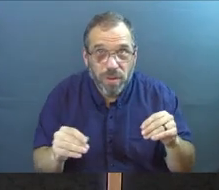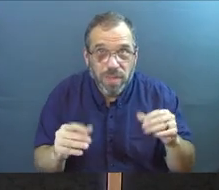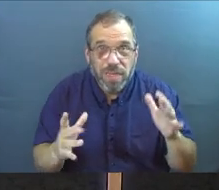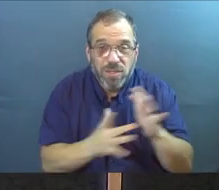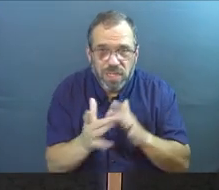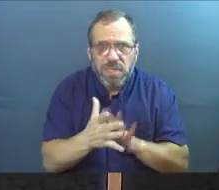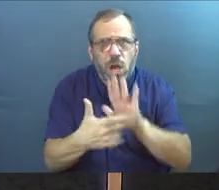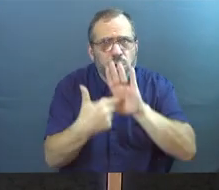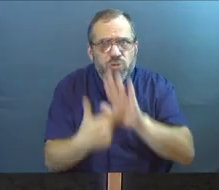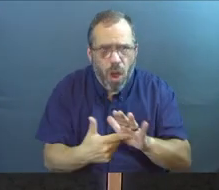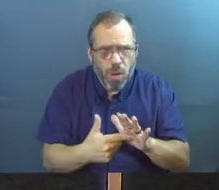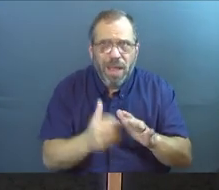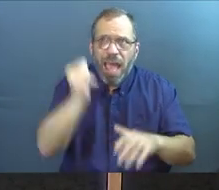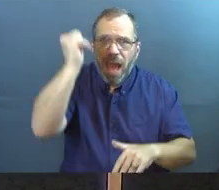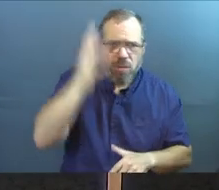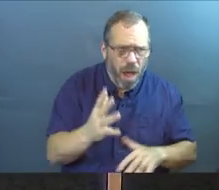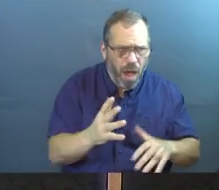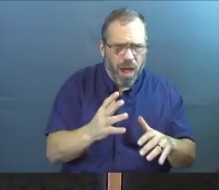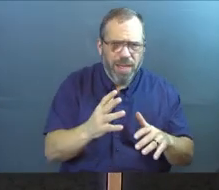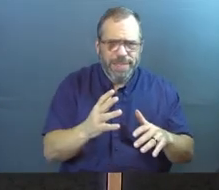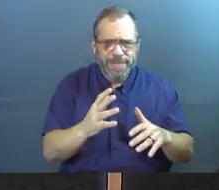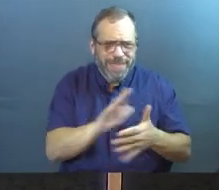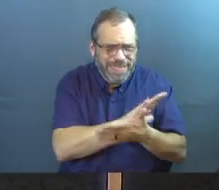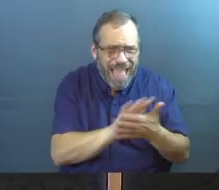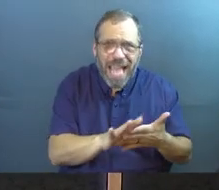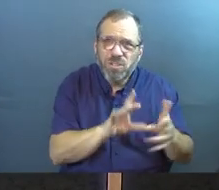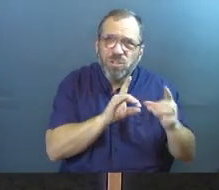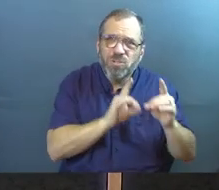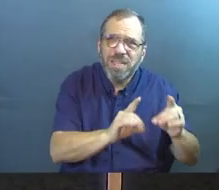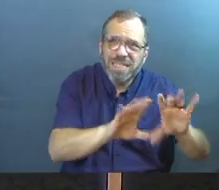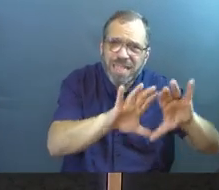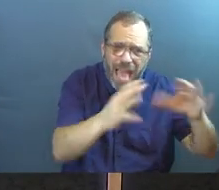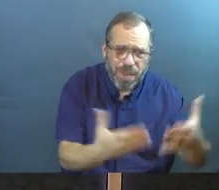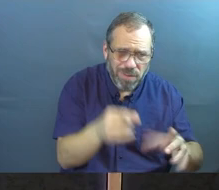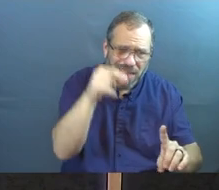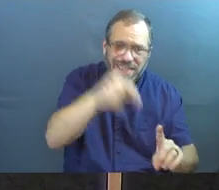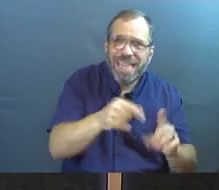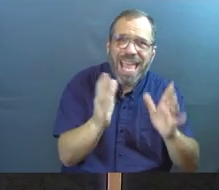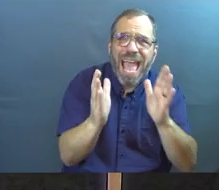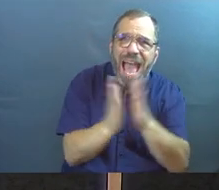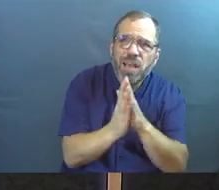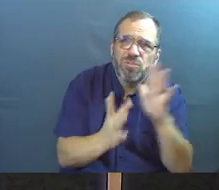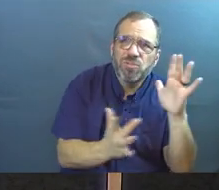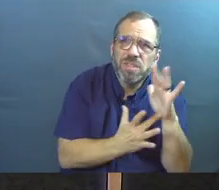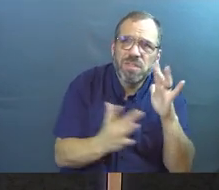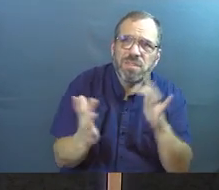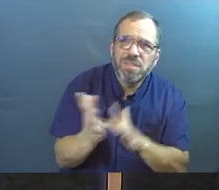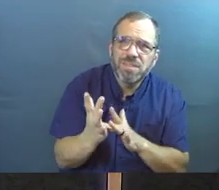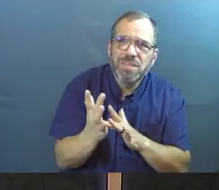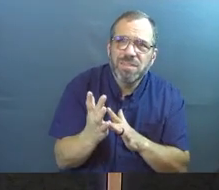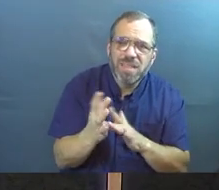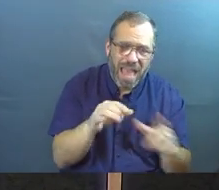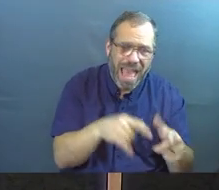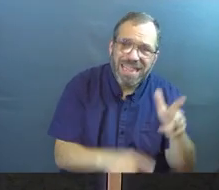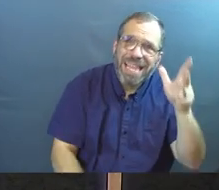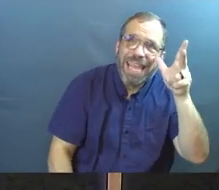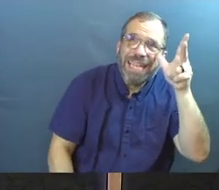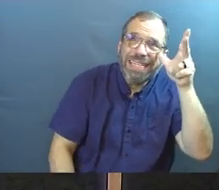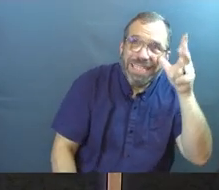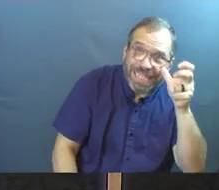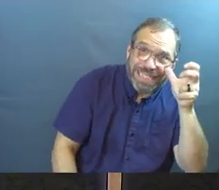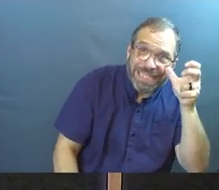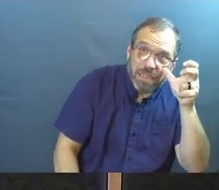Jesus is showing how God is kind to the disciples because they ask. And because they listen.